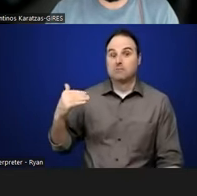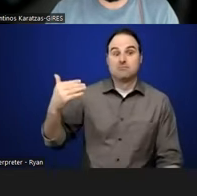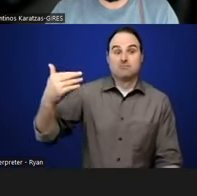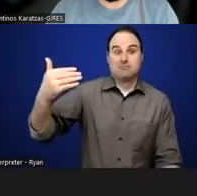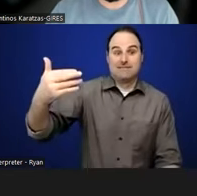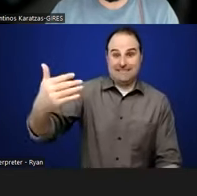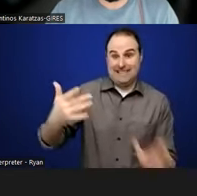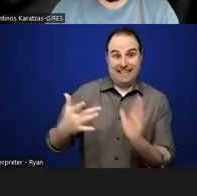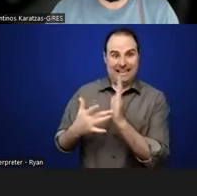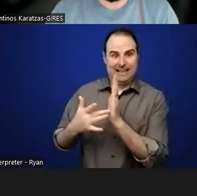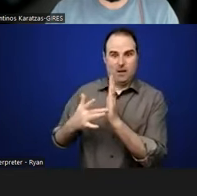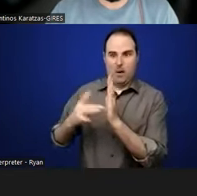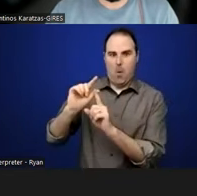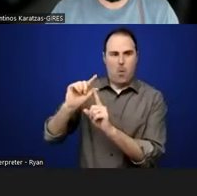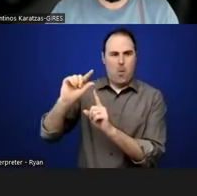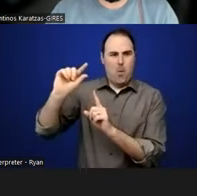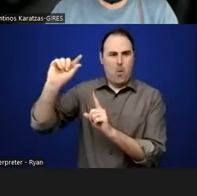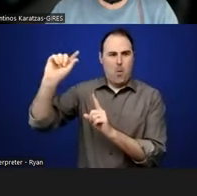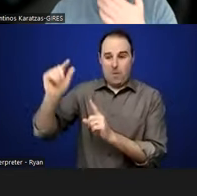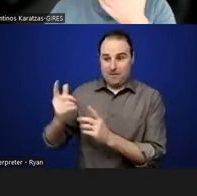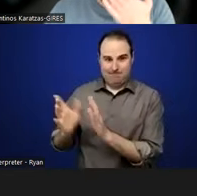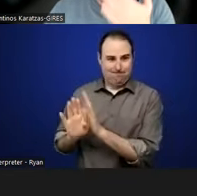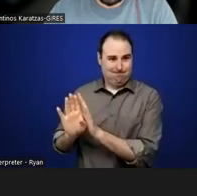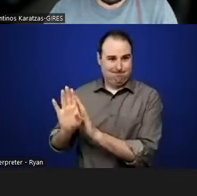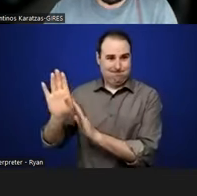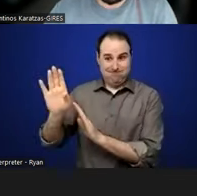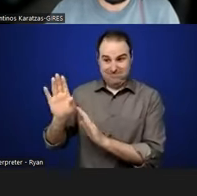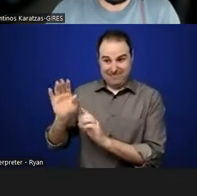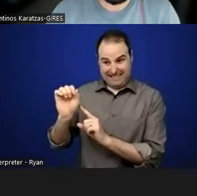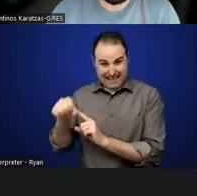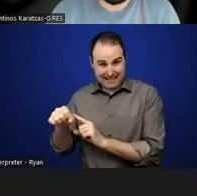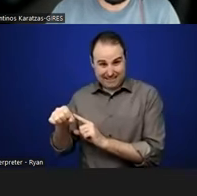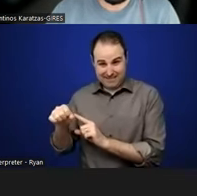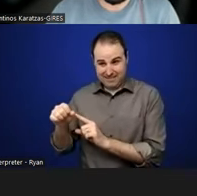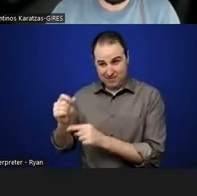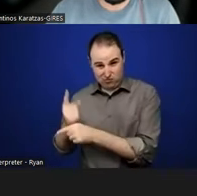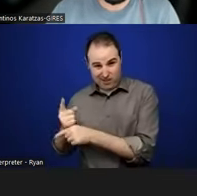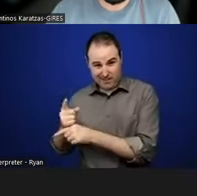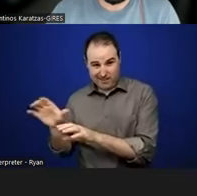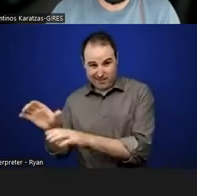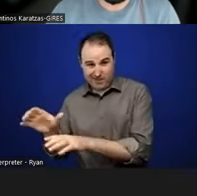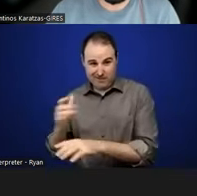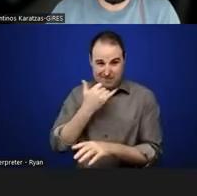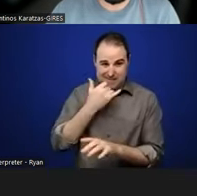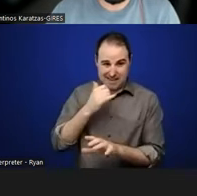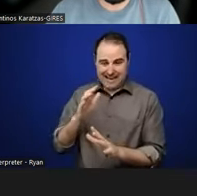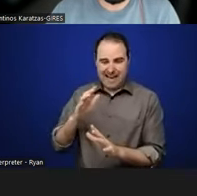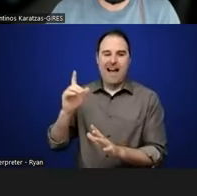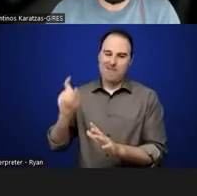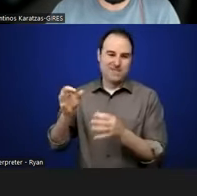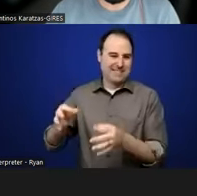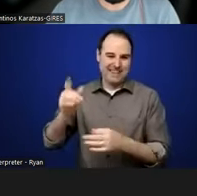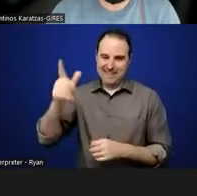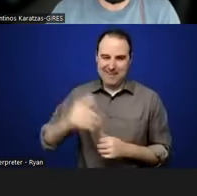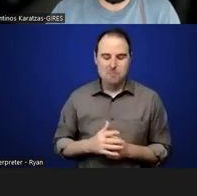to say yes to? And then I think also sometimes it's like also making conscious decisions and saying, oh, if I say no to this,